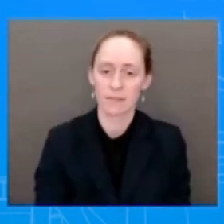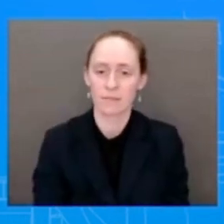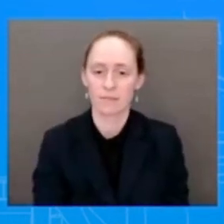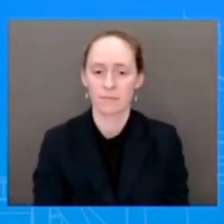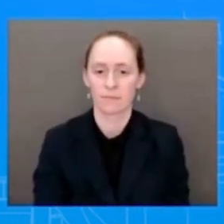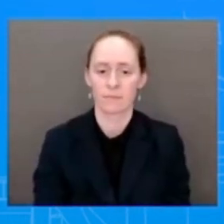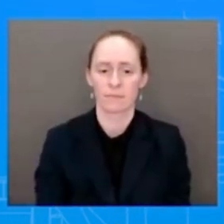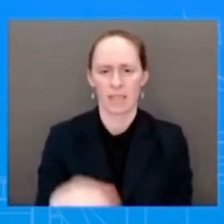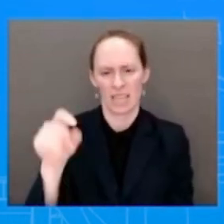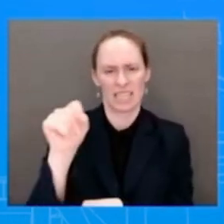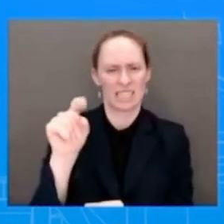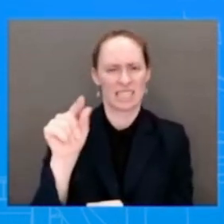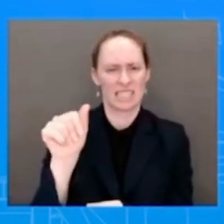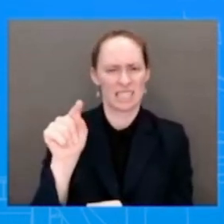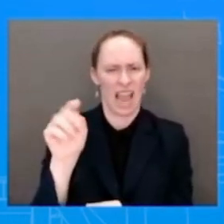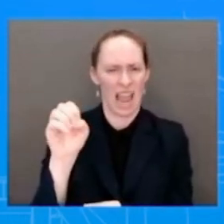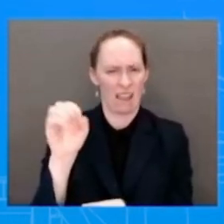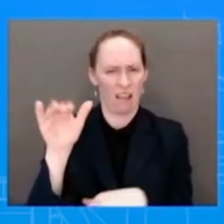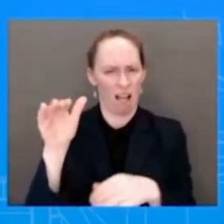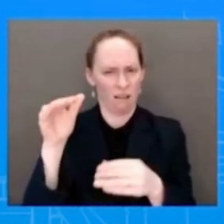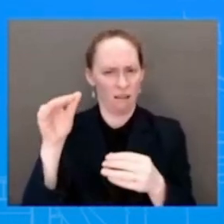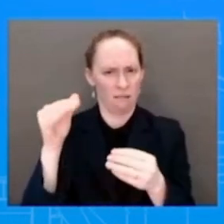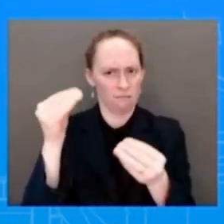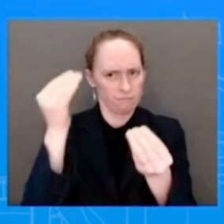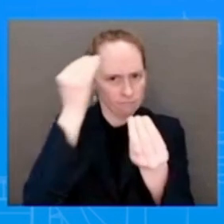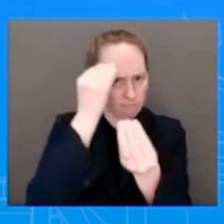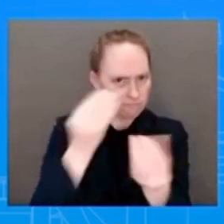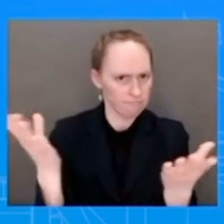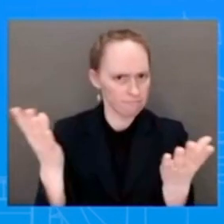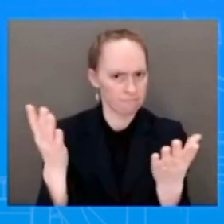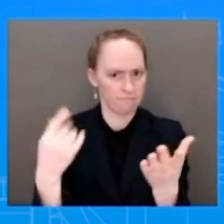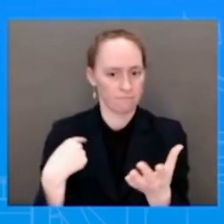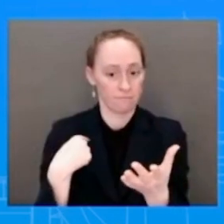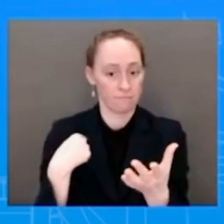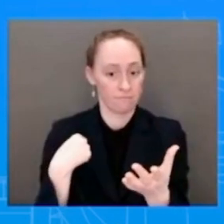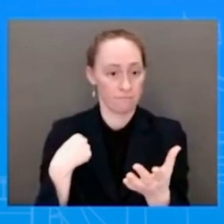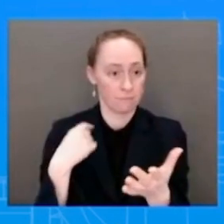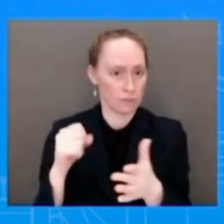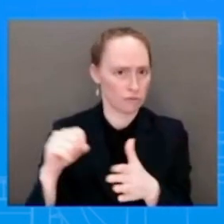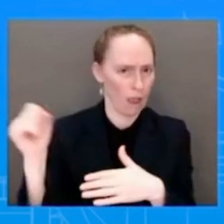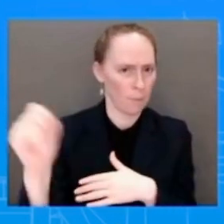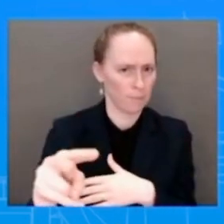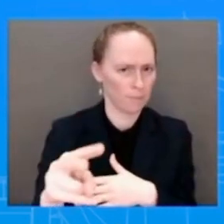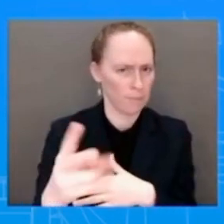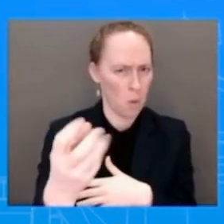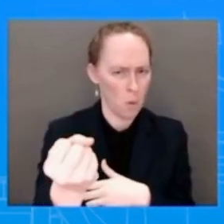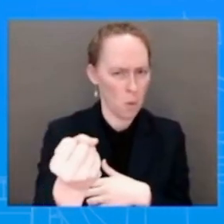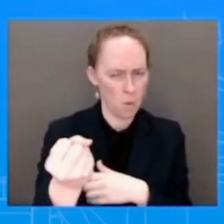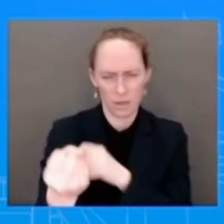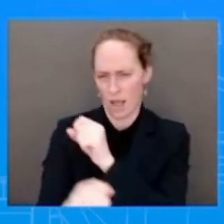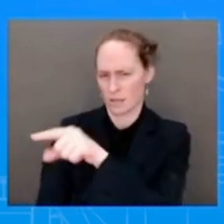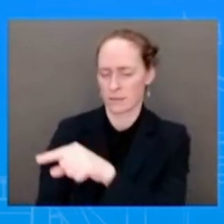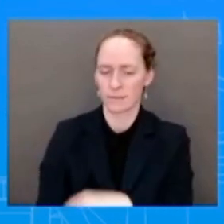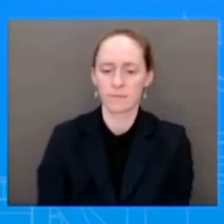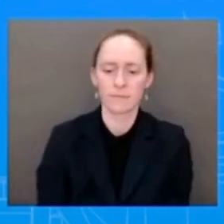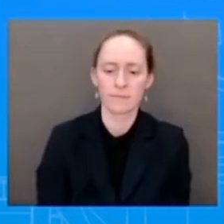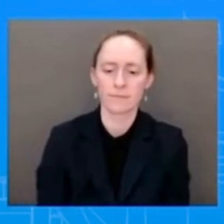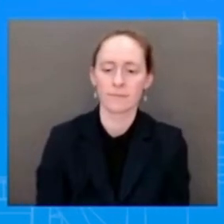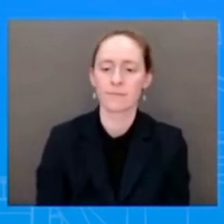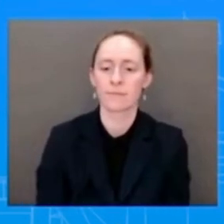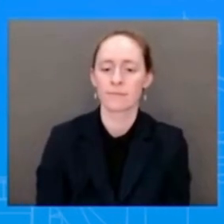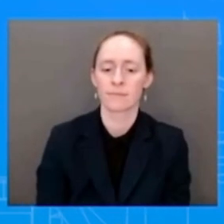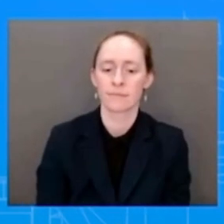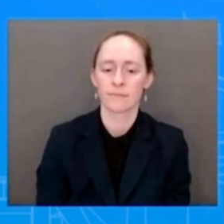from here. So I would refer you to them. Go ahead. On police reform, the President's obviously hosting that